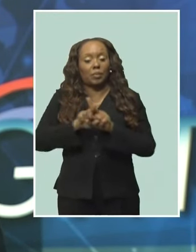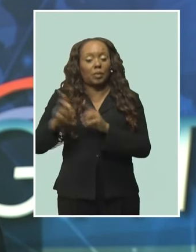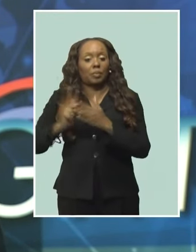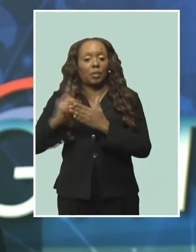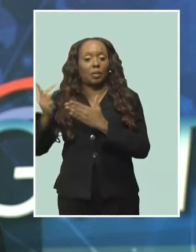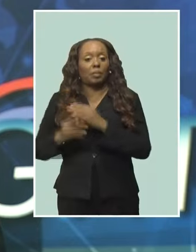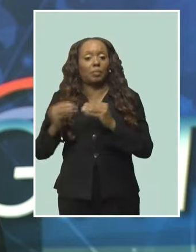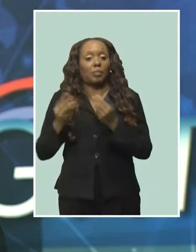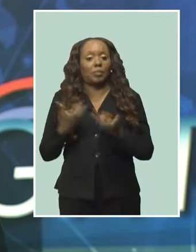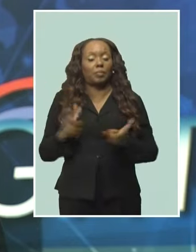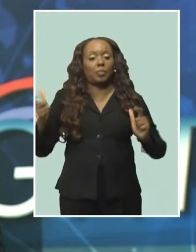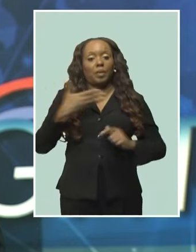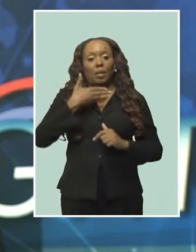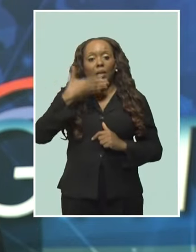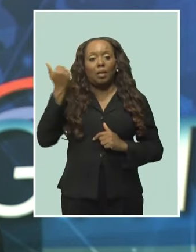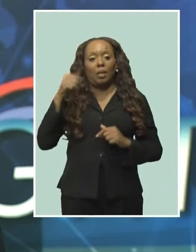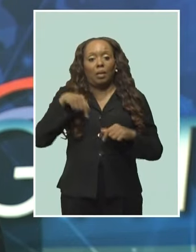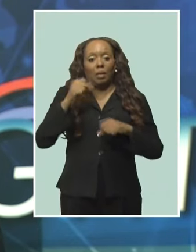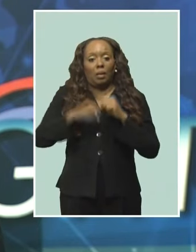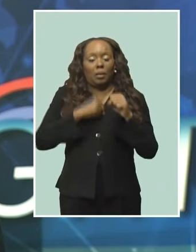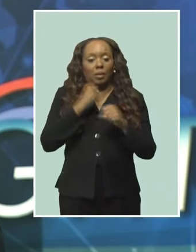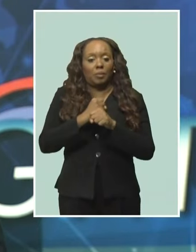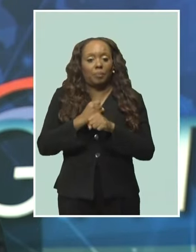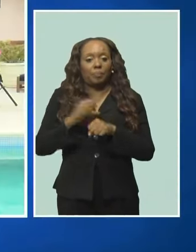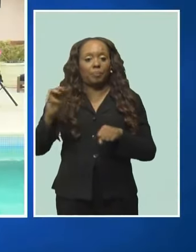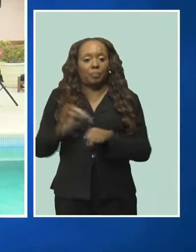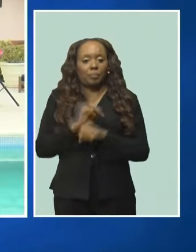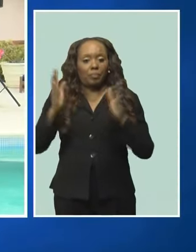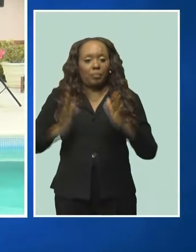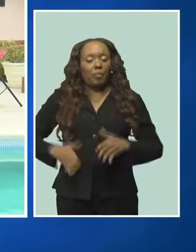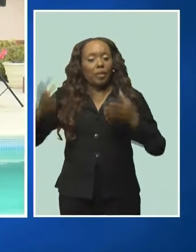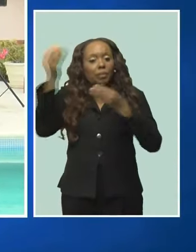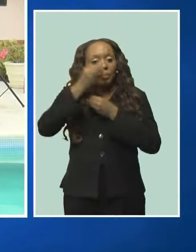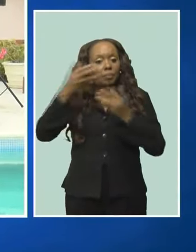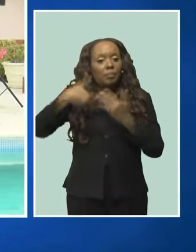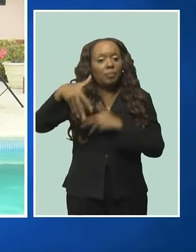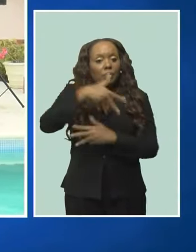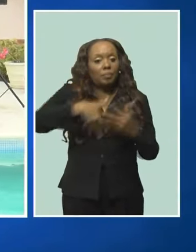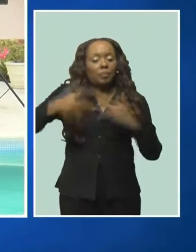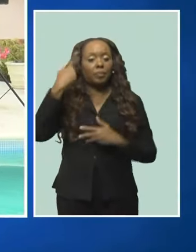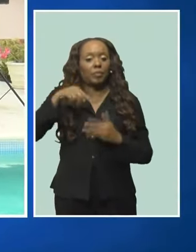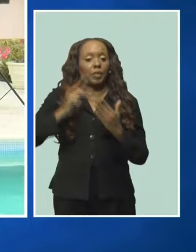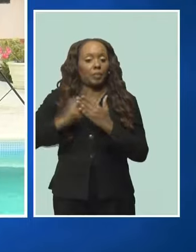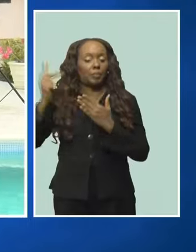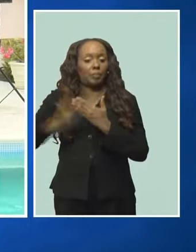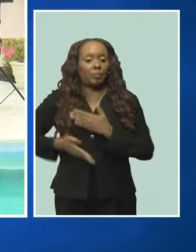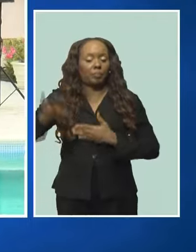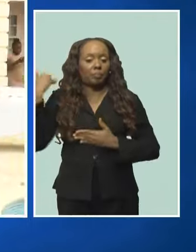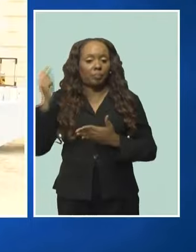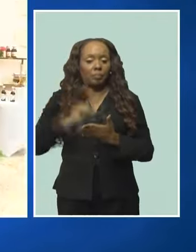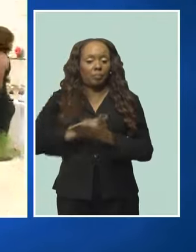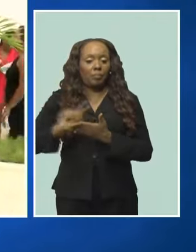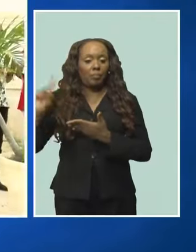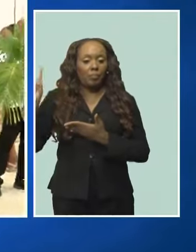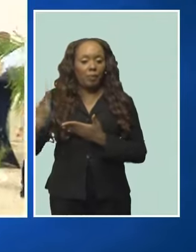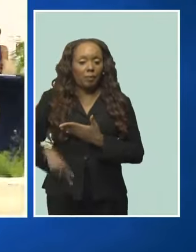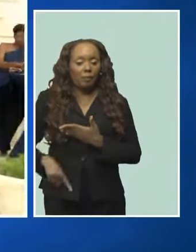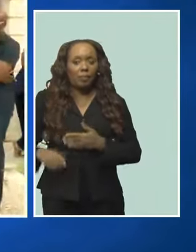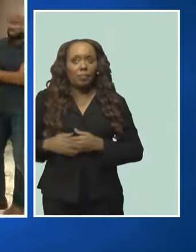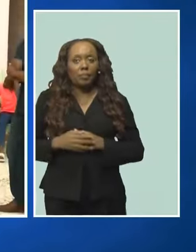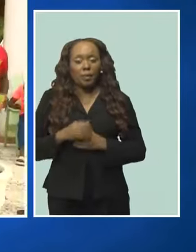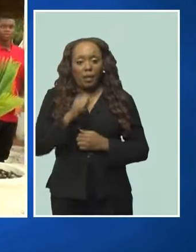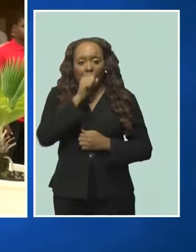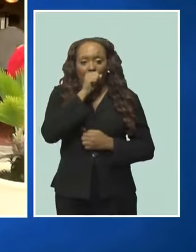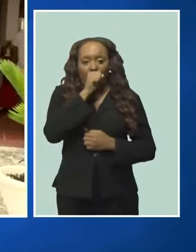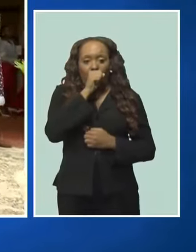bigger and better this year. Minister Charles Griffith made the revelation at the Mix and Mingle for the first cohort of the program over the